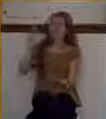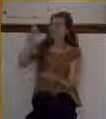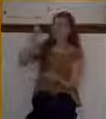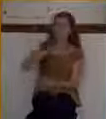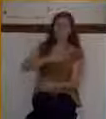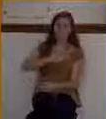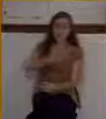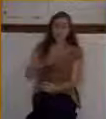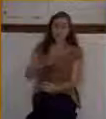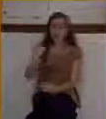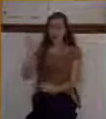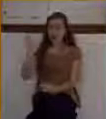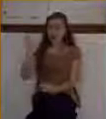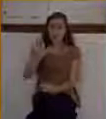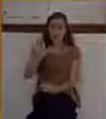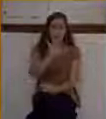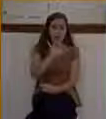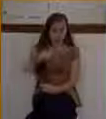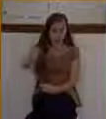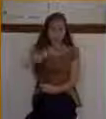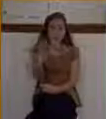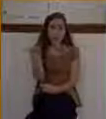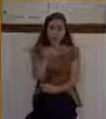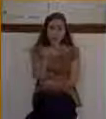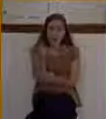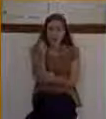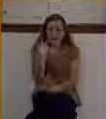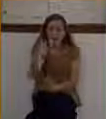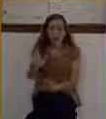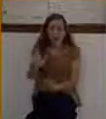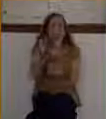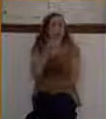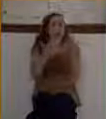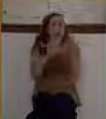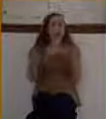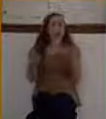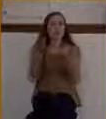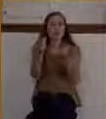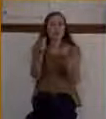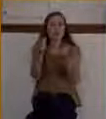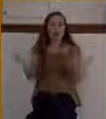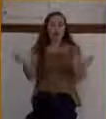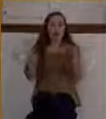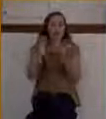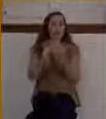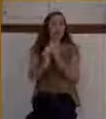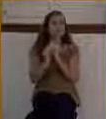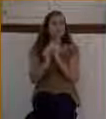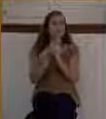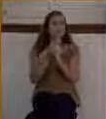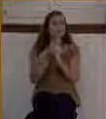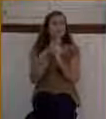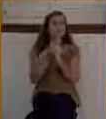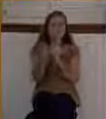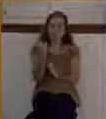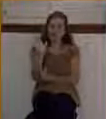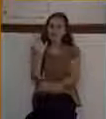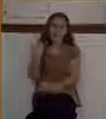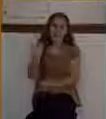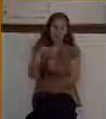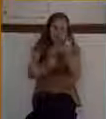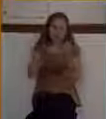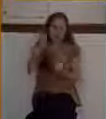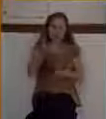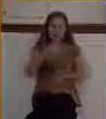it. One touch can make everything all right. One touch, Jesus can meet whatever need that you might have. One touch from Jesus can